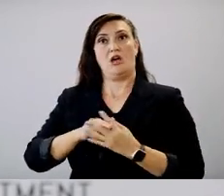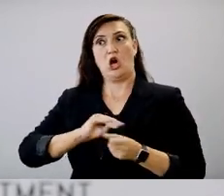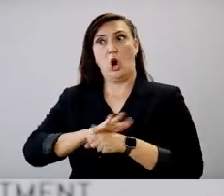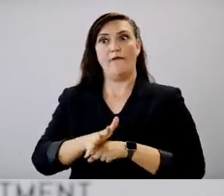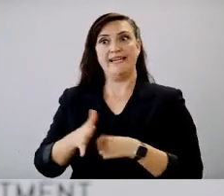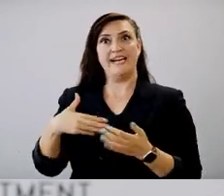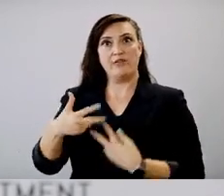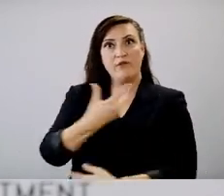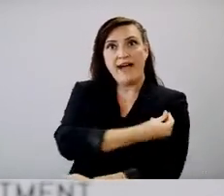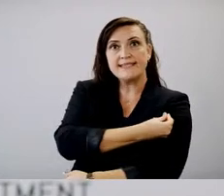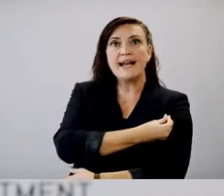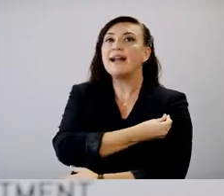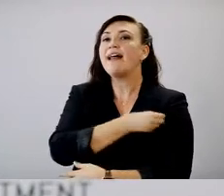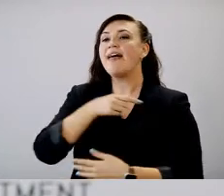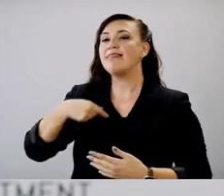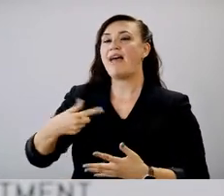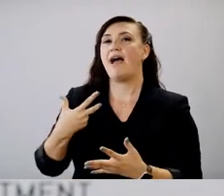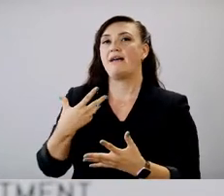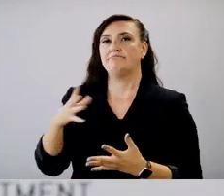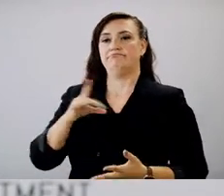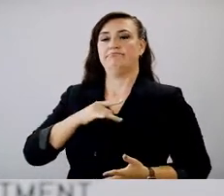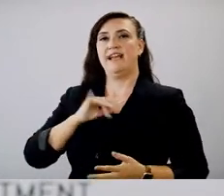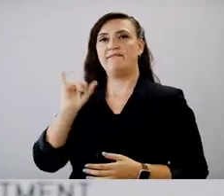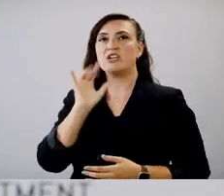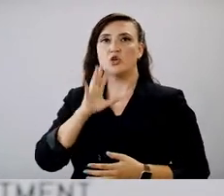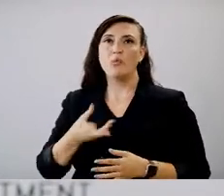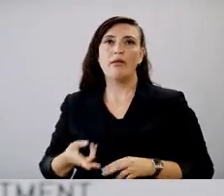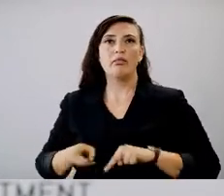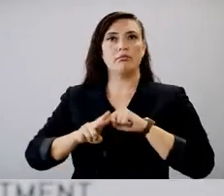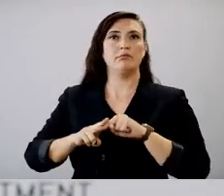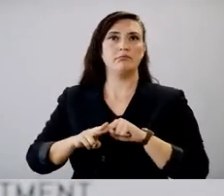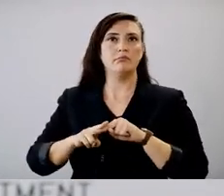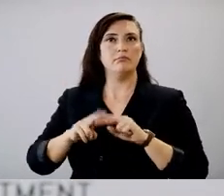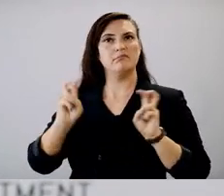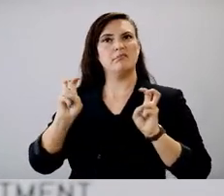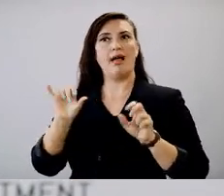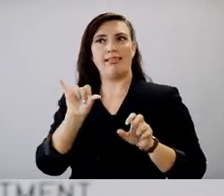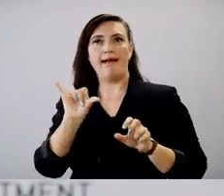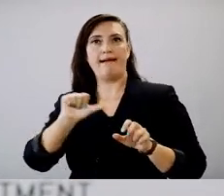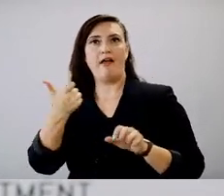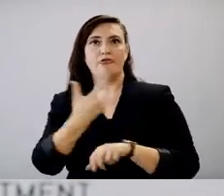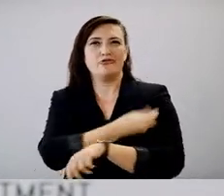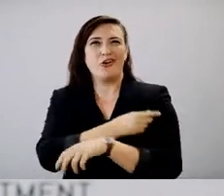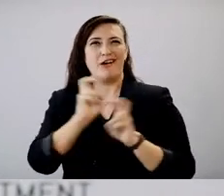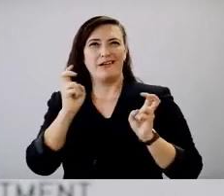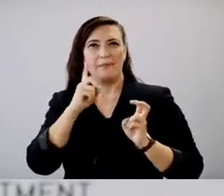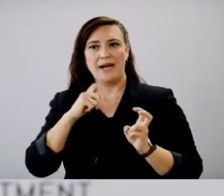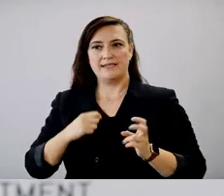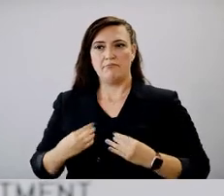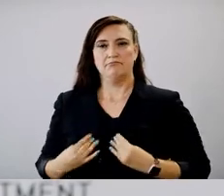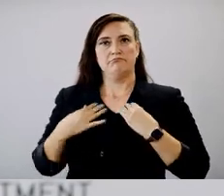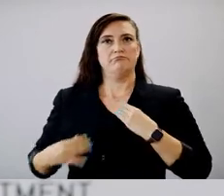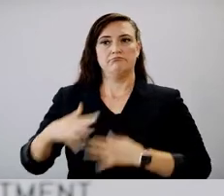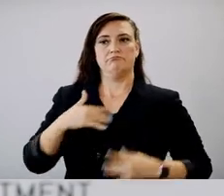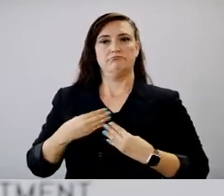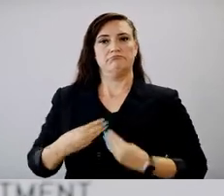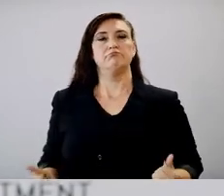uh, in their own because their immune system is going to respond. It's going to learn it better, um, and should help protect them the next time.